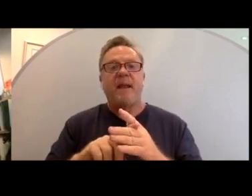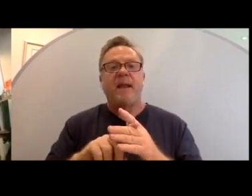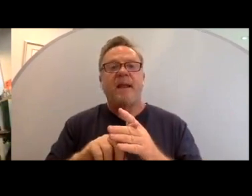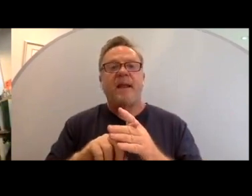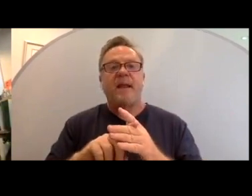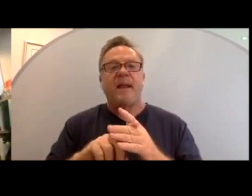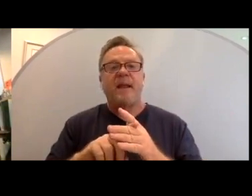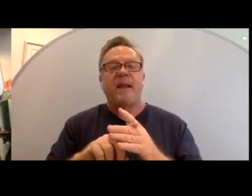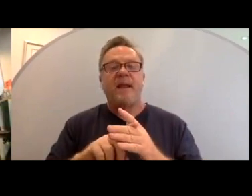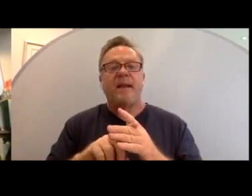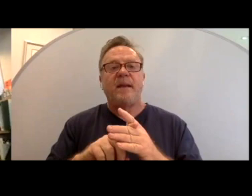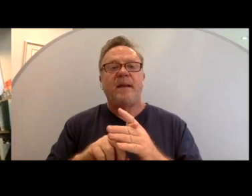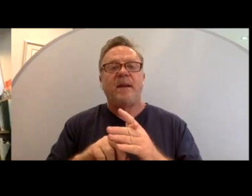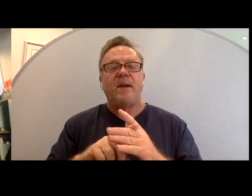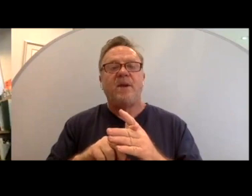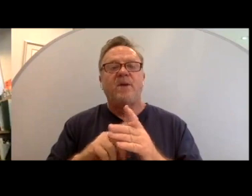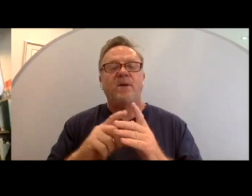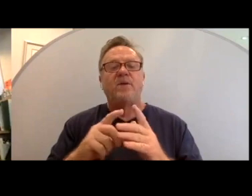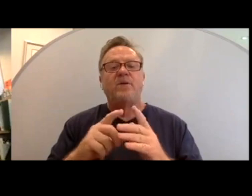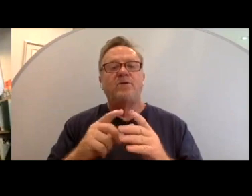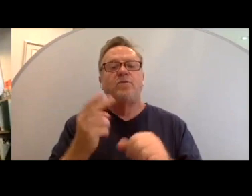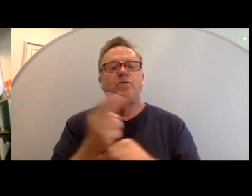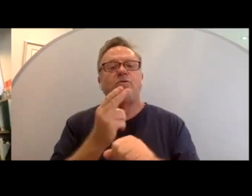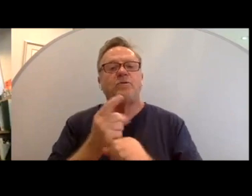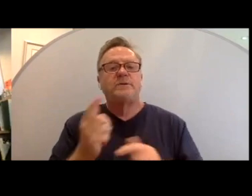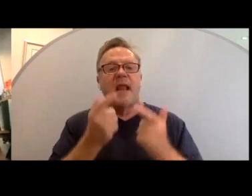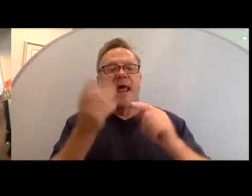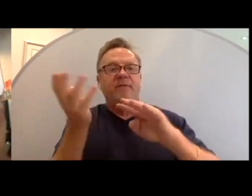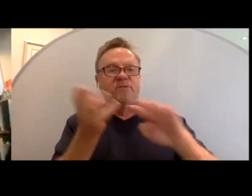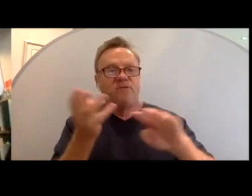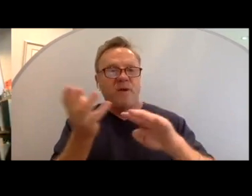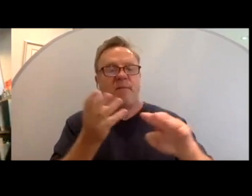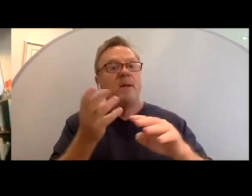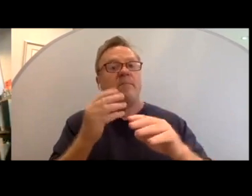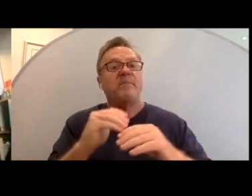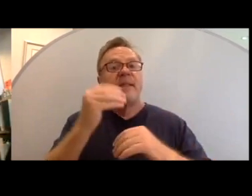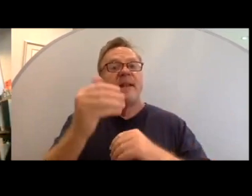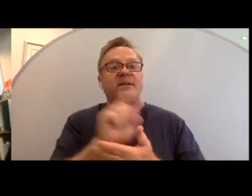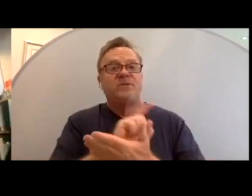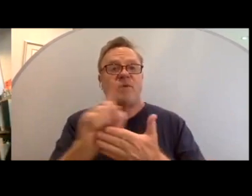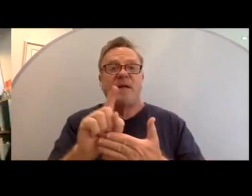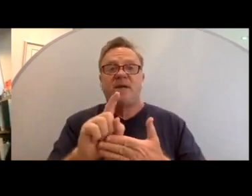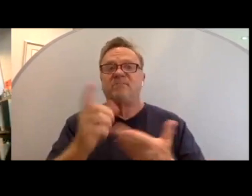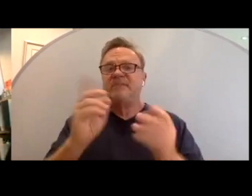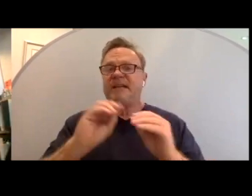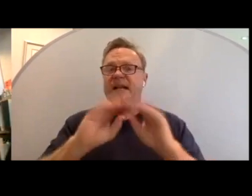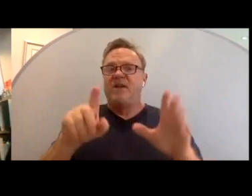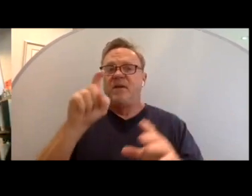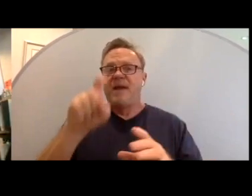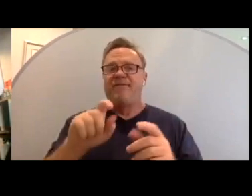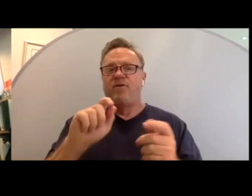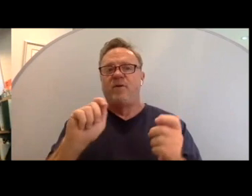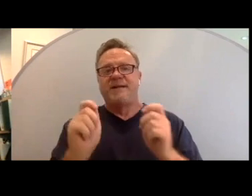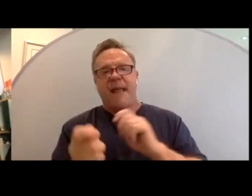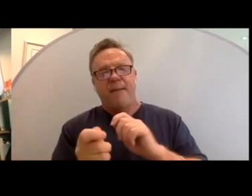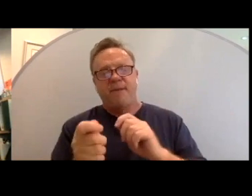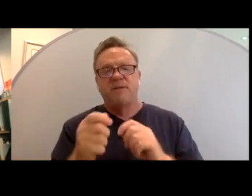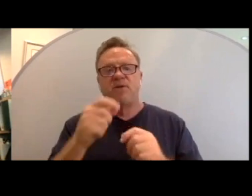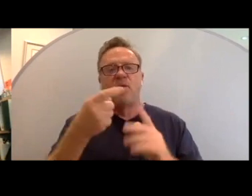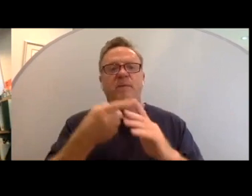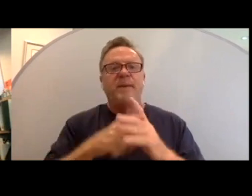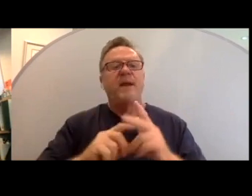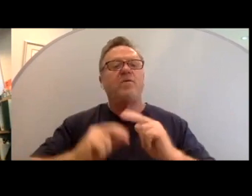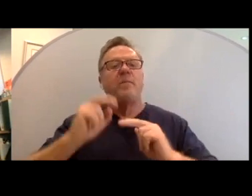did our live stream that way. But by the following week, it became clear that we would need to adapt. And so, we began to build